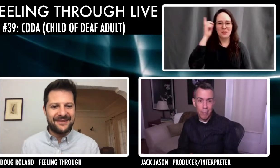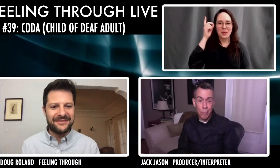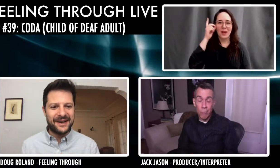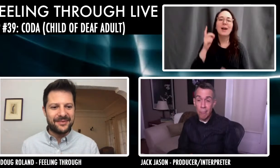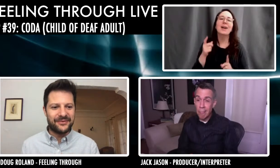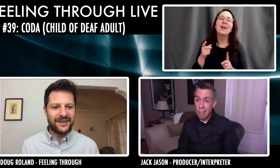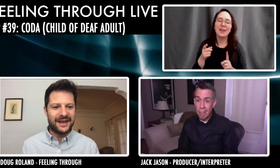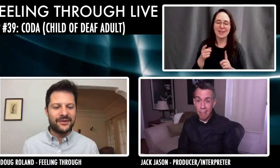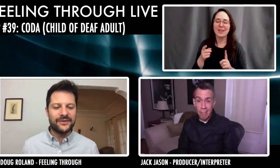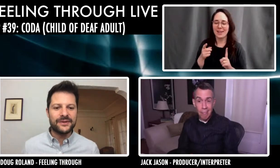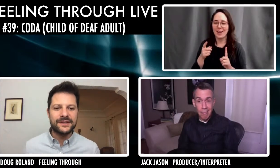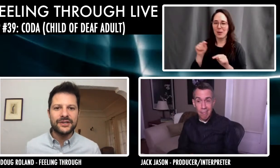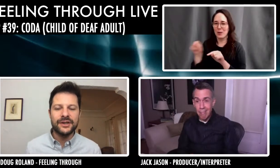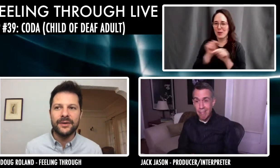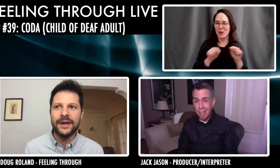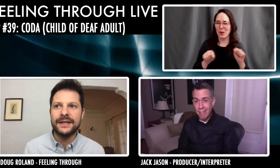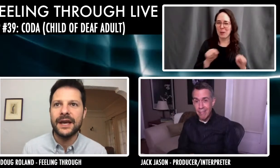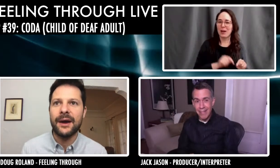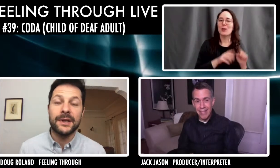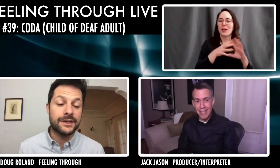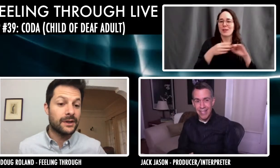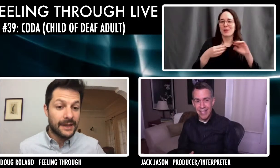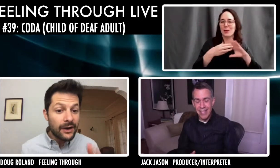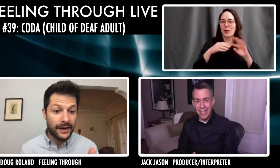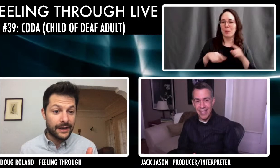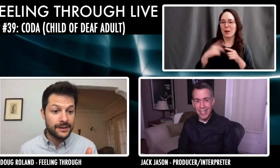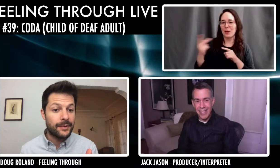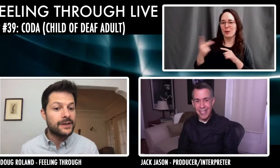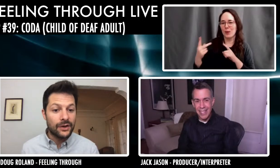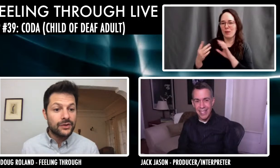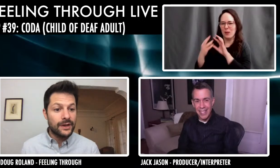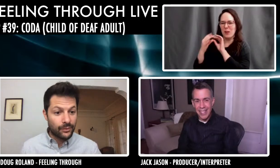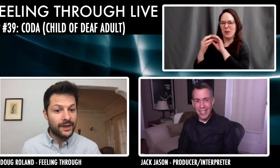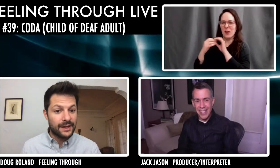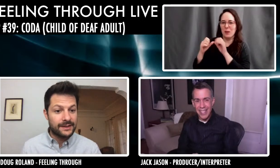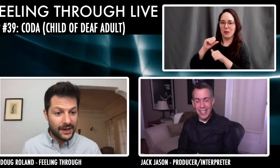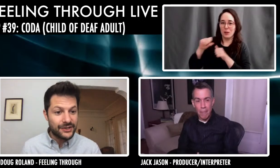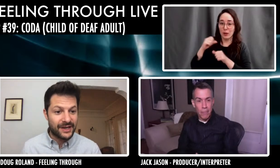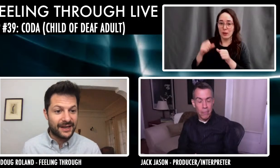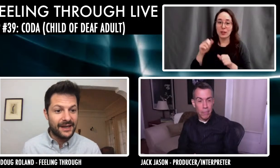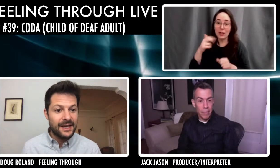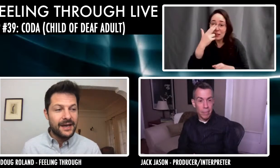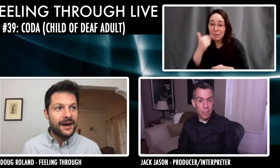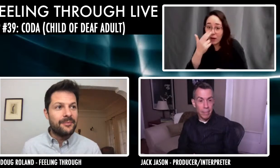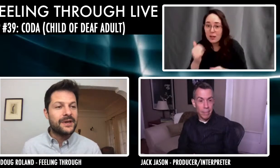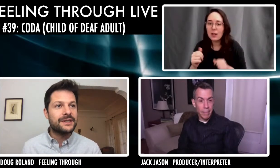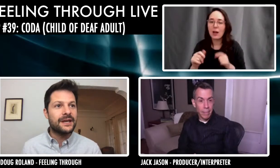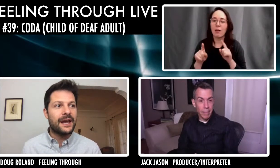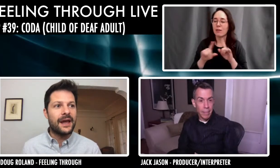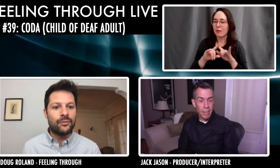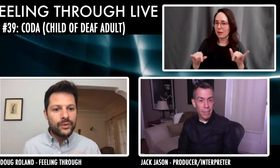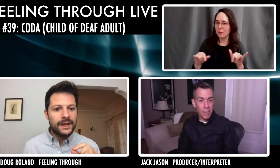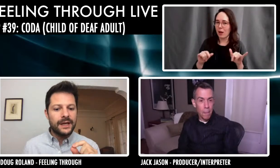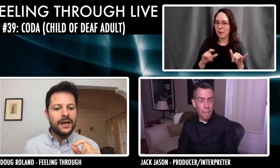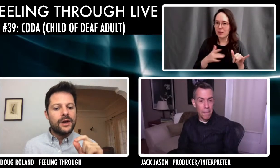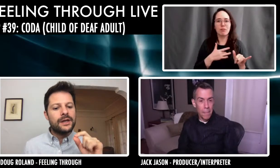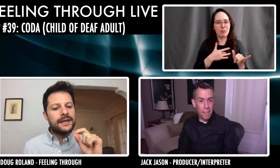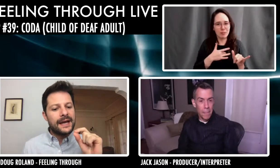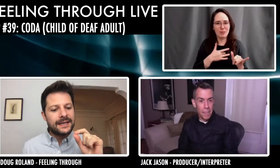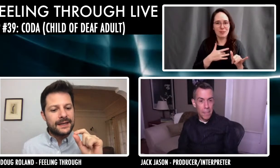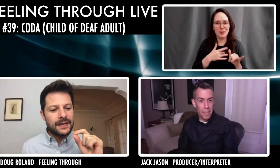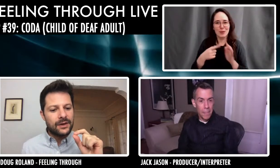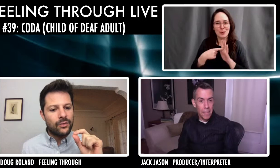getting into that fight before that interview, it's such a, it's, I mean, it's hilarious, but it's also like really touching because it, and, and really